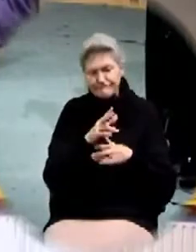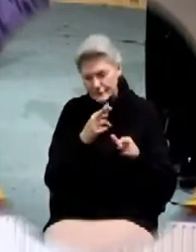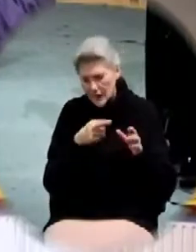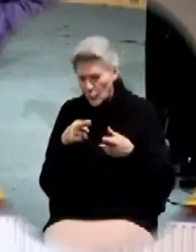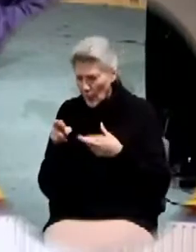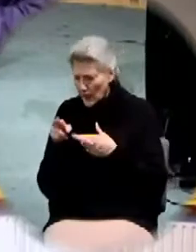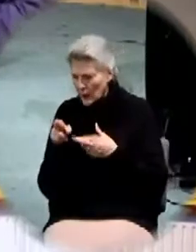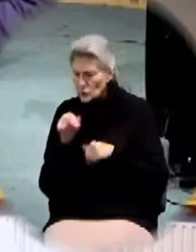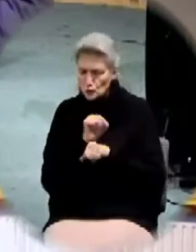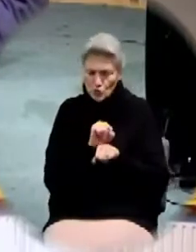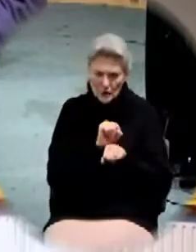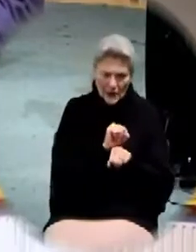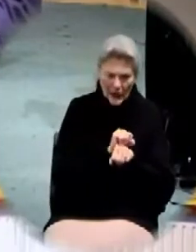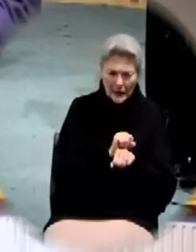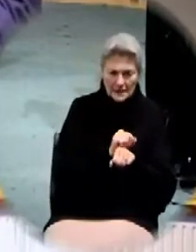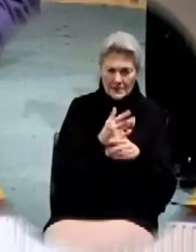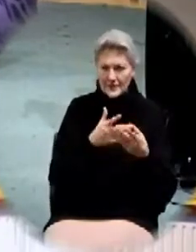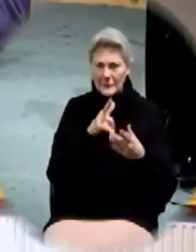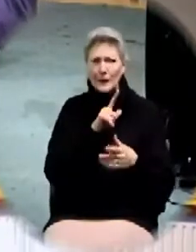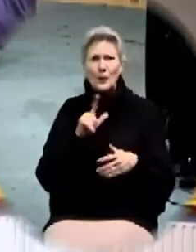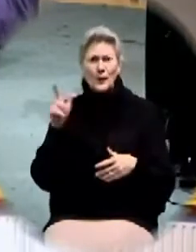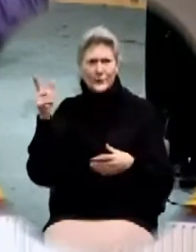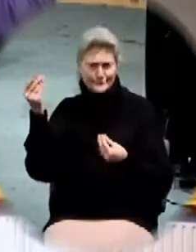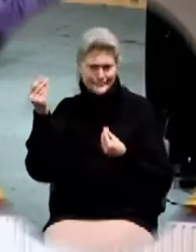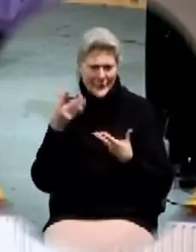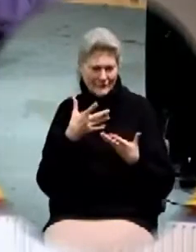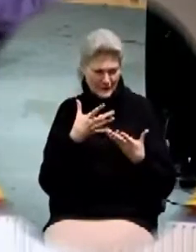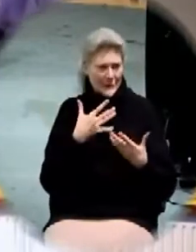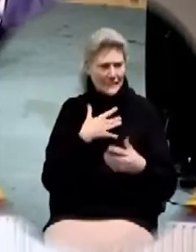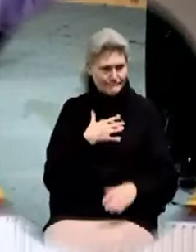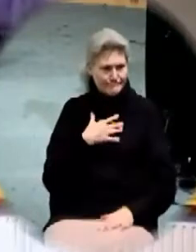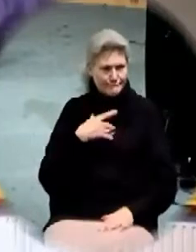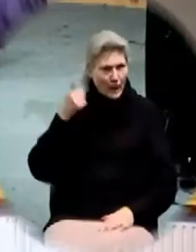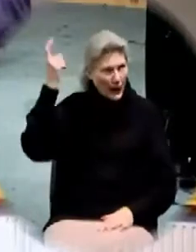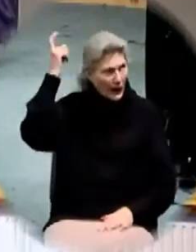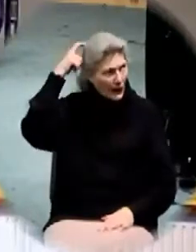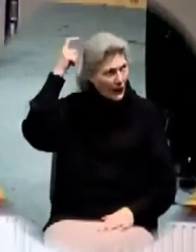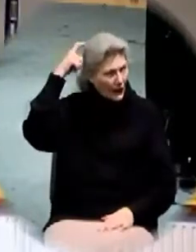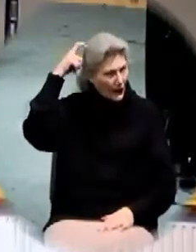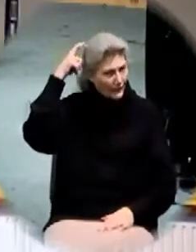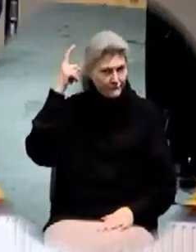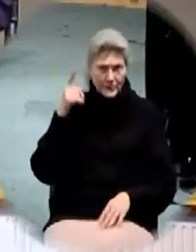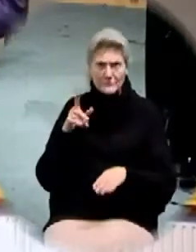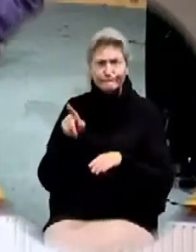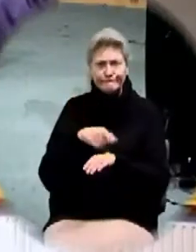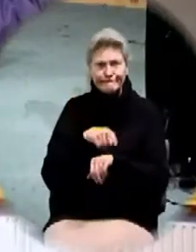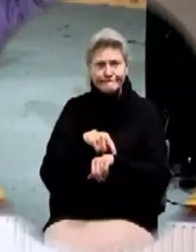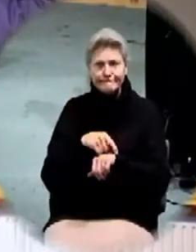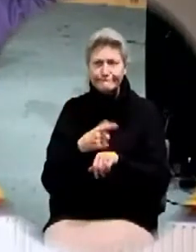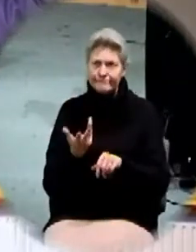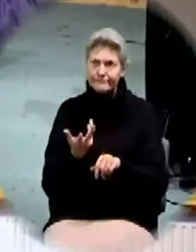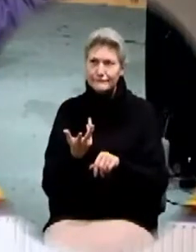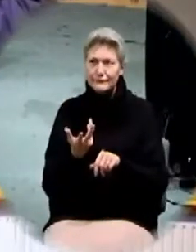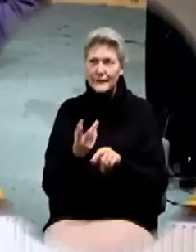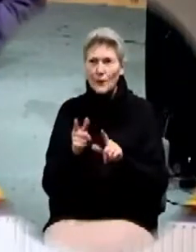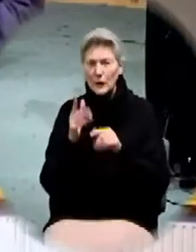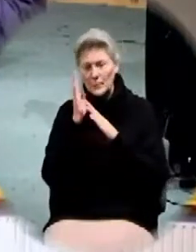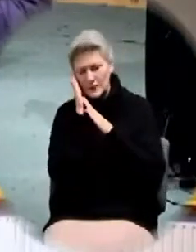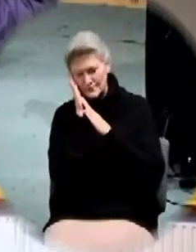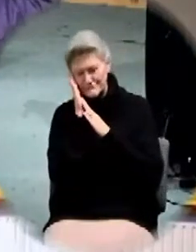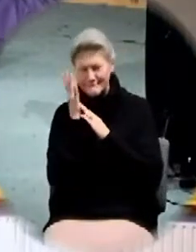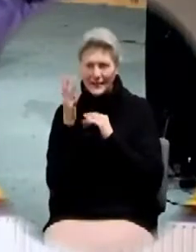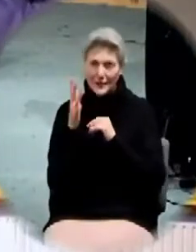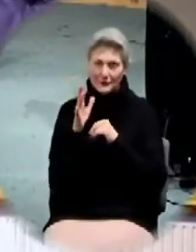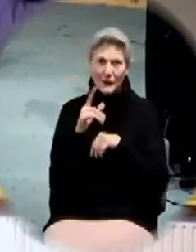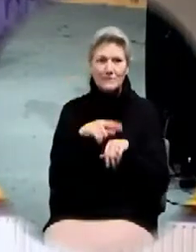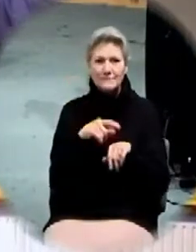I was working on something the Lord had been sort of bouncing around in my brain and spirit for a while. And went to bed, I don't know, about